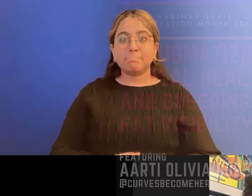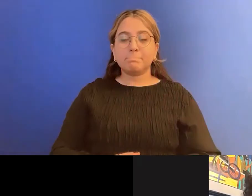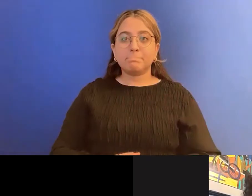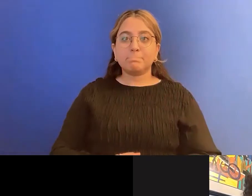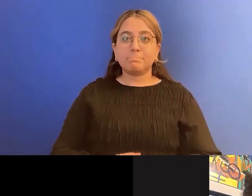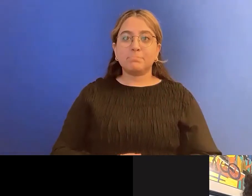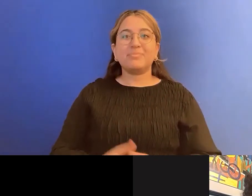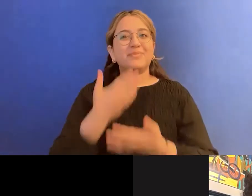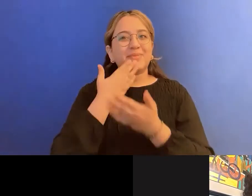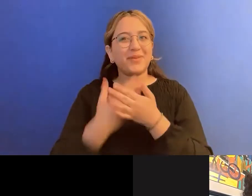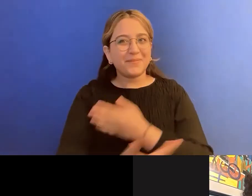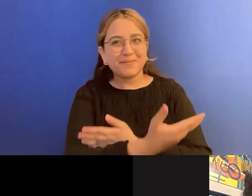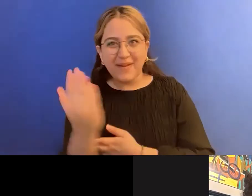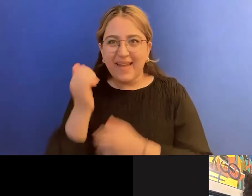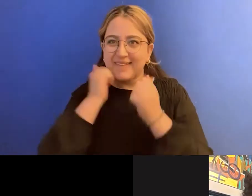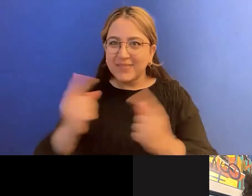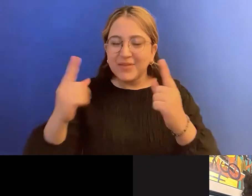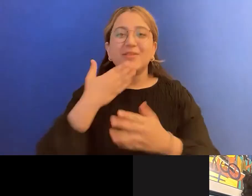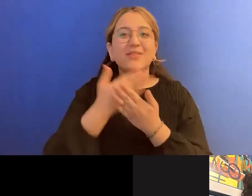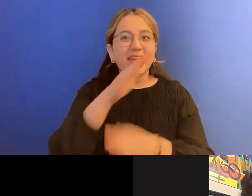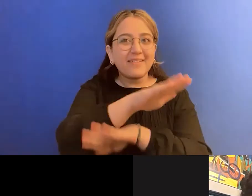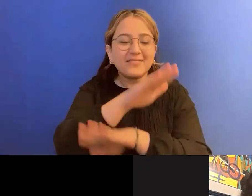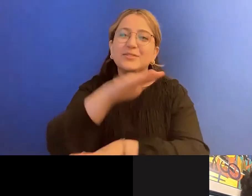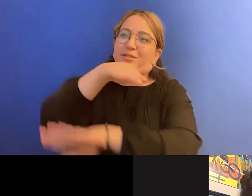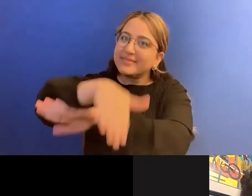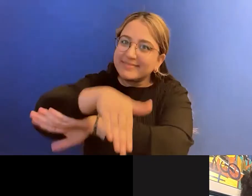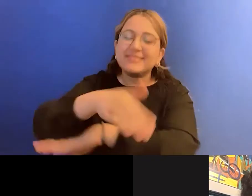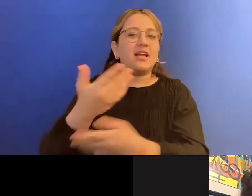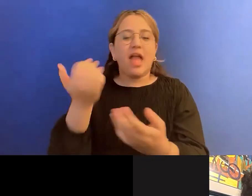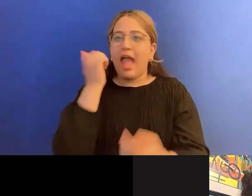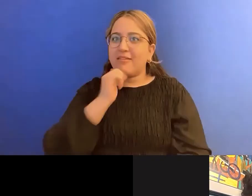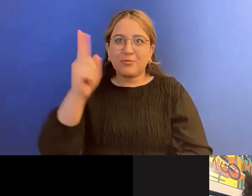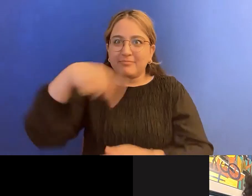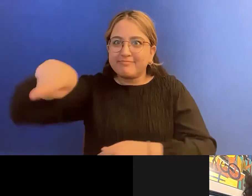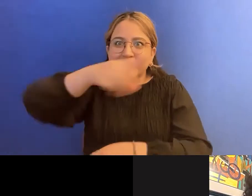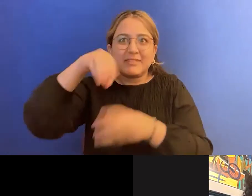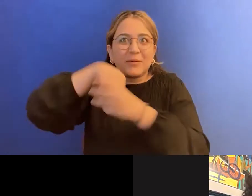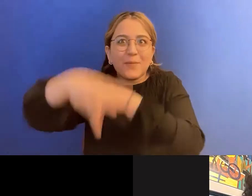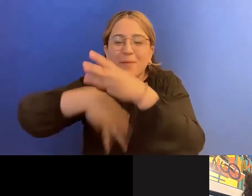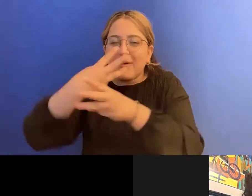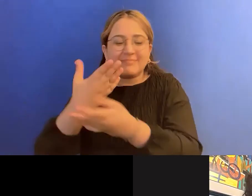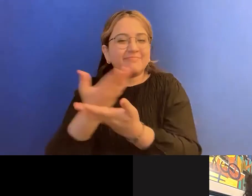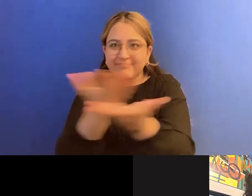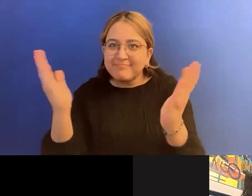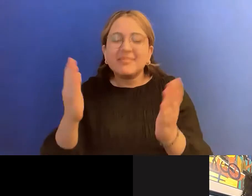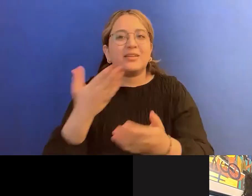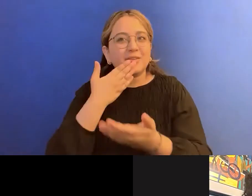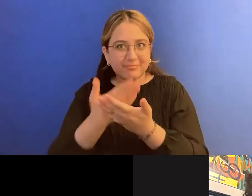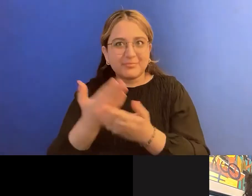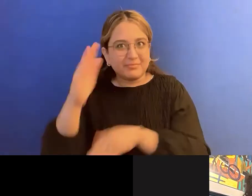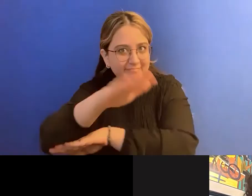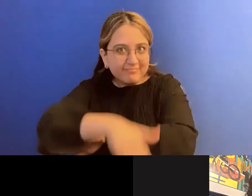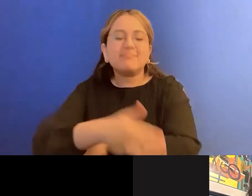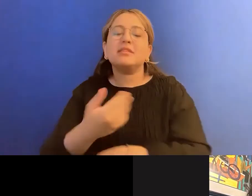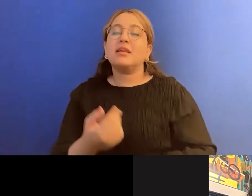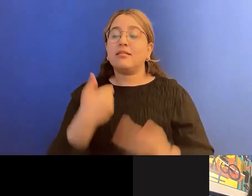Good morning, everyone. Good afternoon, good evening, wherever you are in the world. I am Tigris Osborne. I am the chair